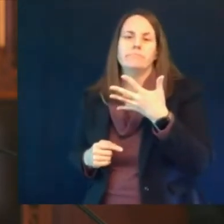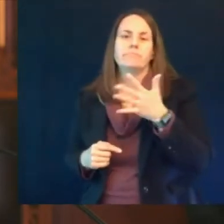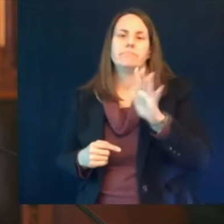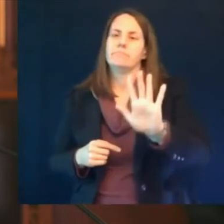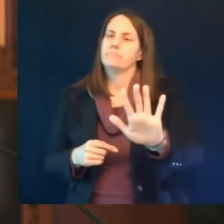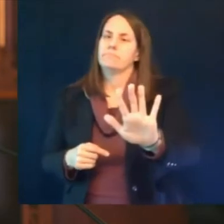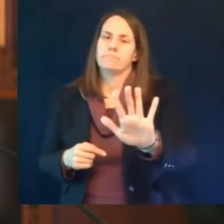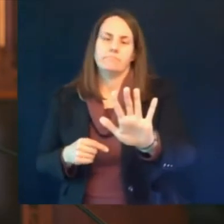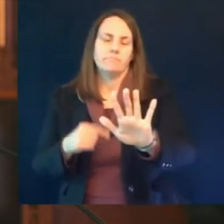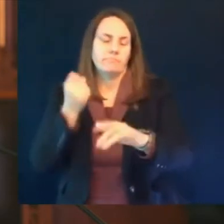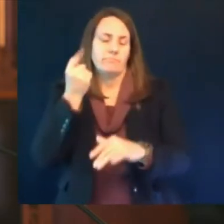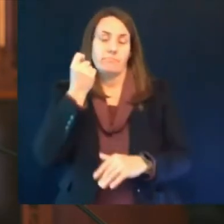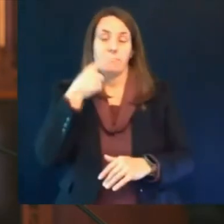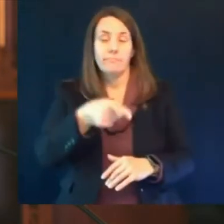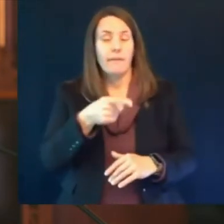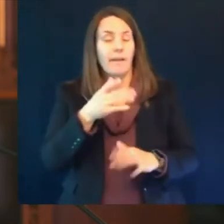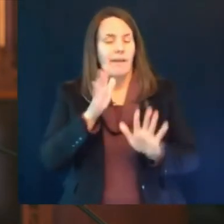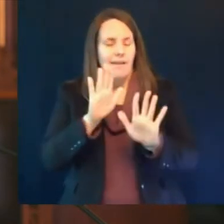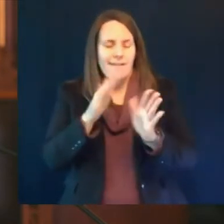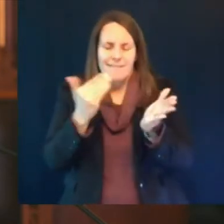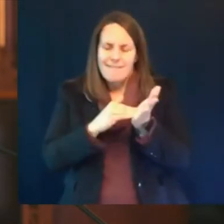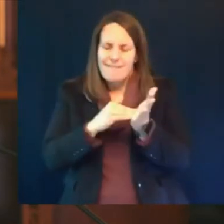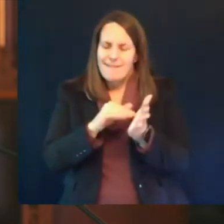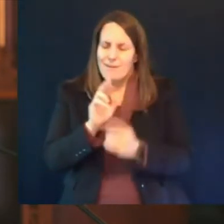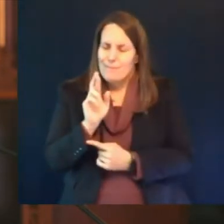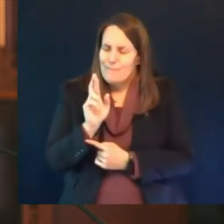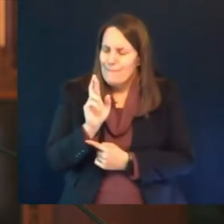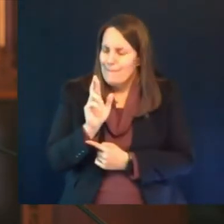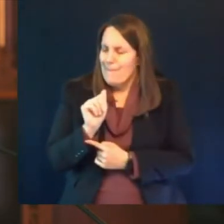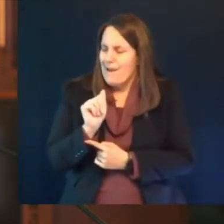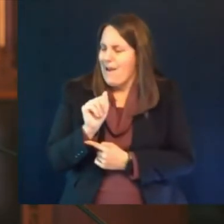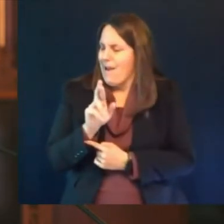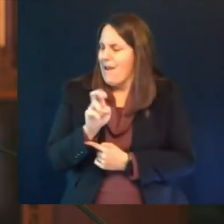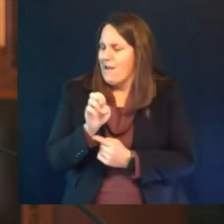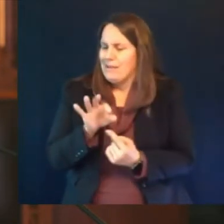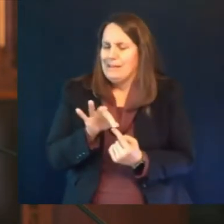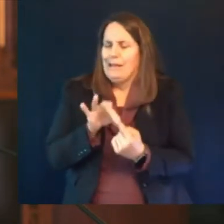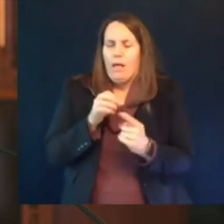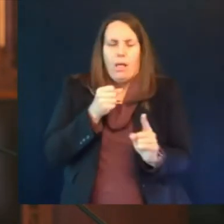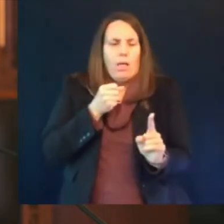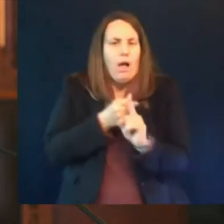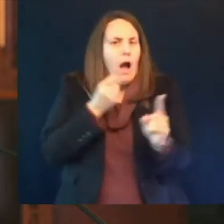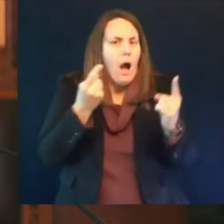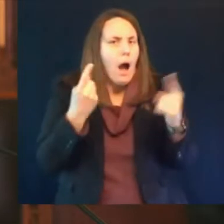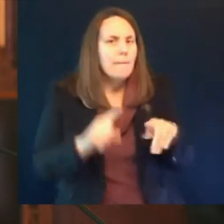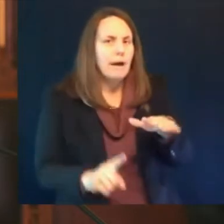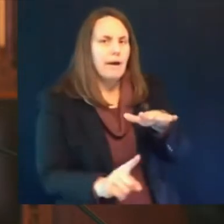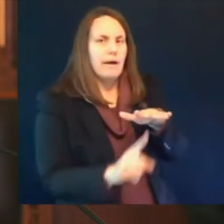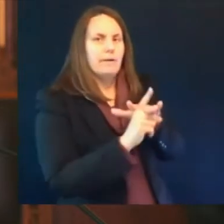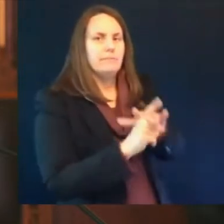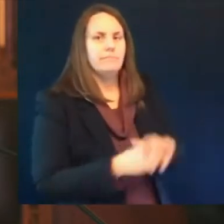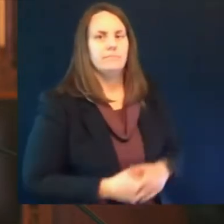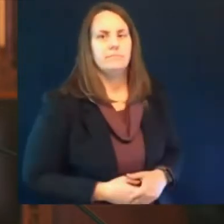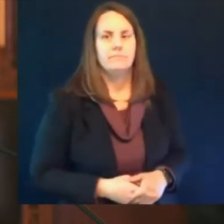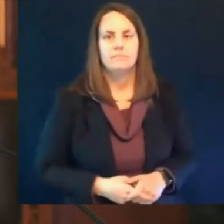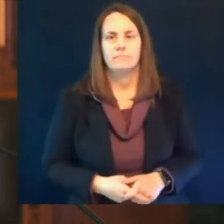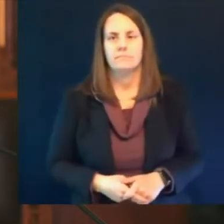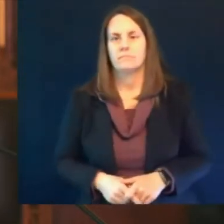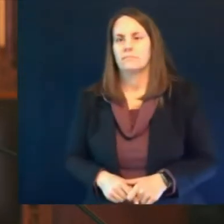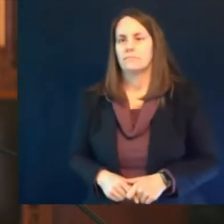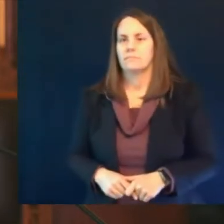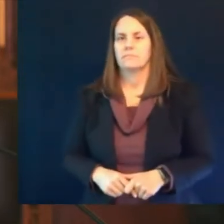we really believe most people who've received their j and j vaccine within the last month don't have anything to worry about and should